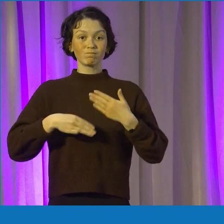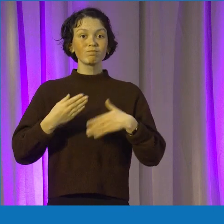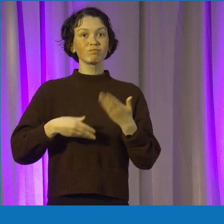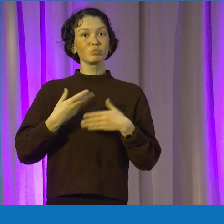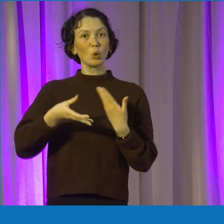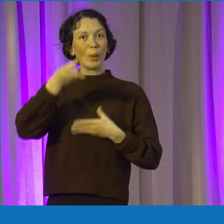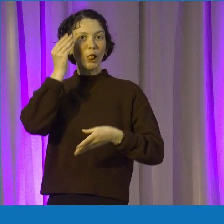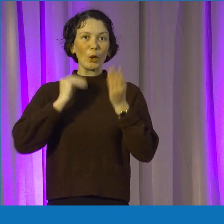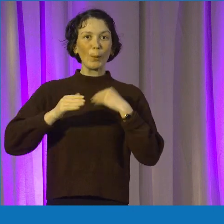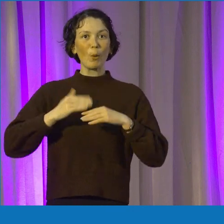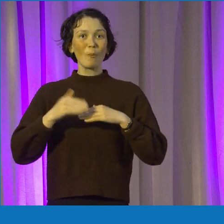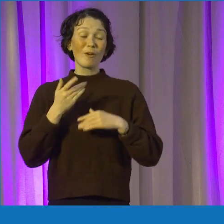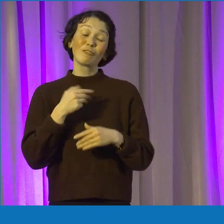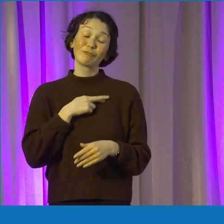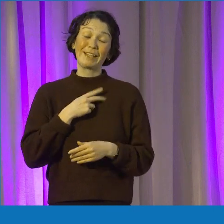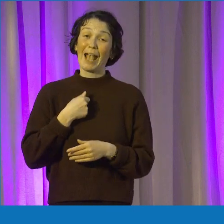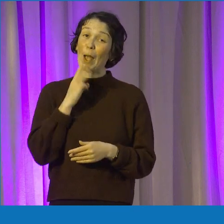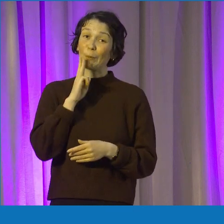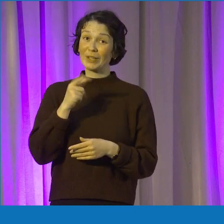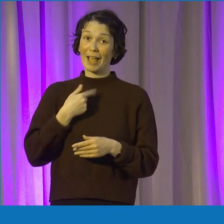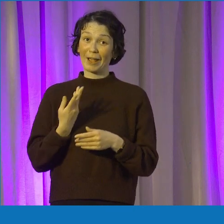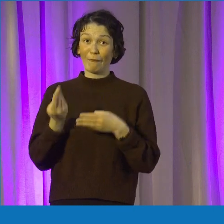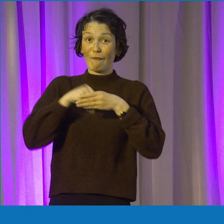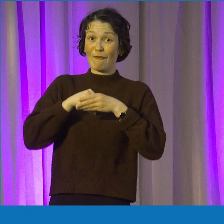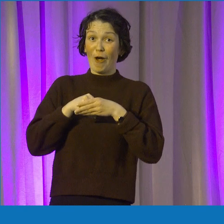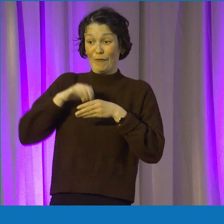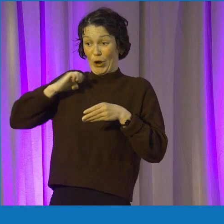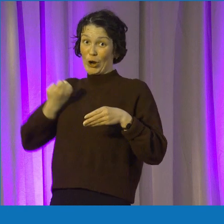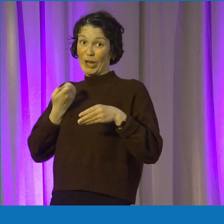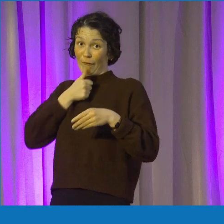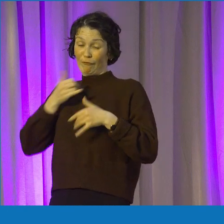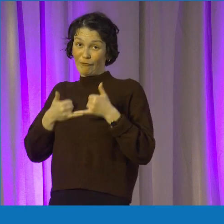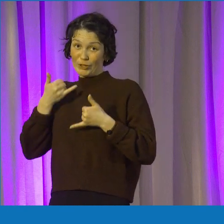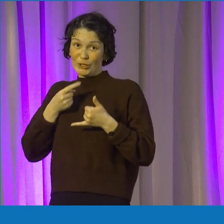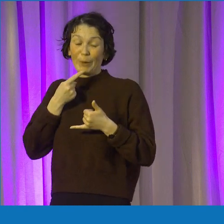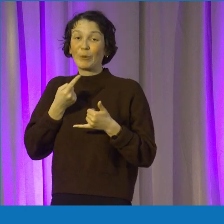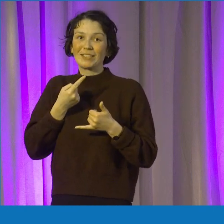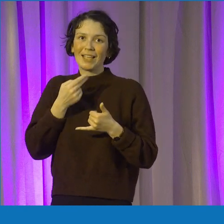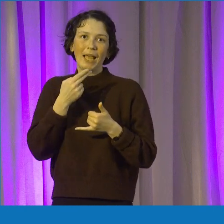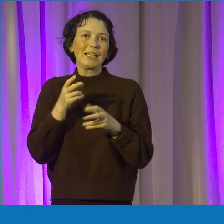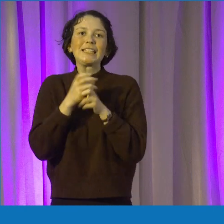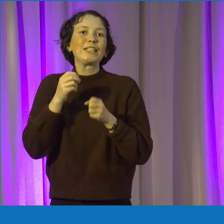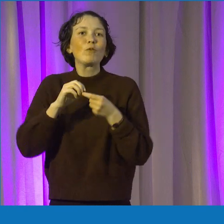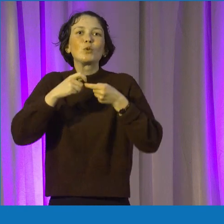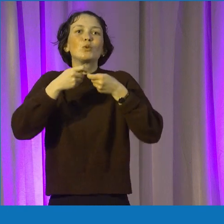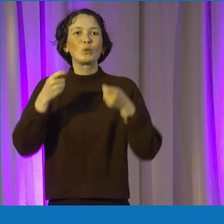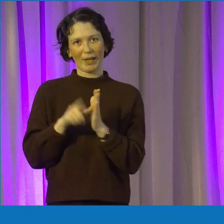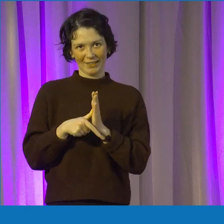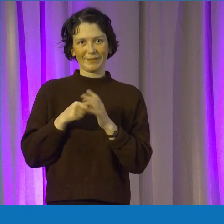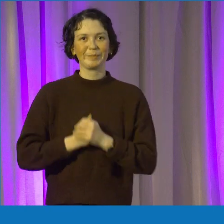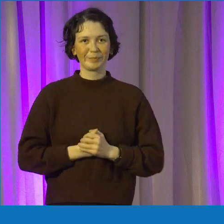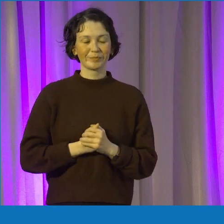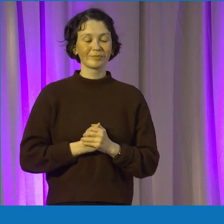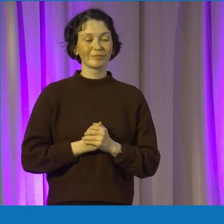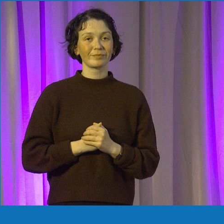early. I wish I'd got involved earlier, but it's also never too late. Absolutely. I think this is one of the big reasons that potentially when